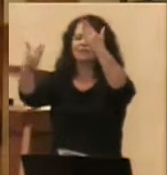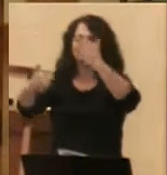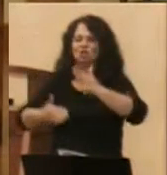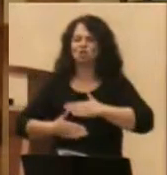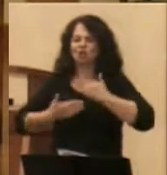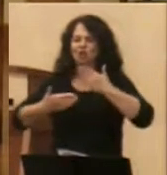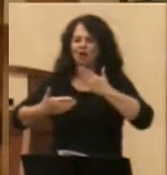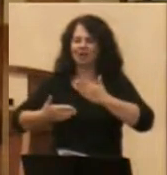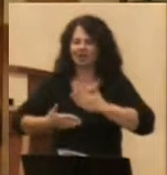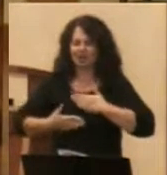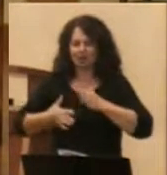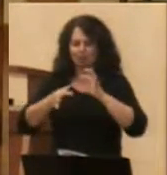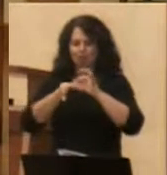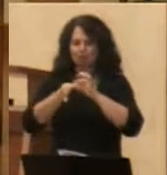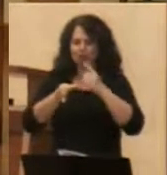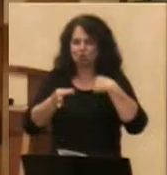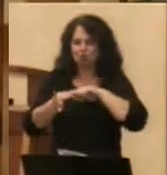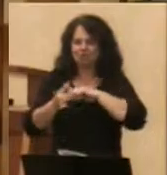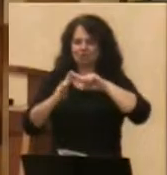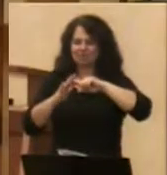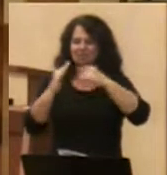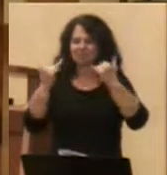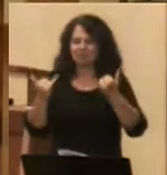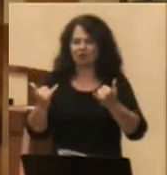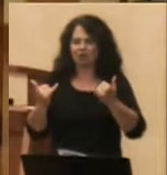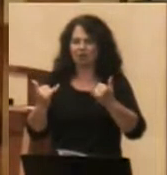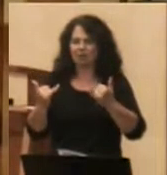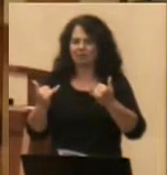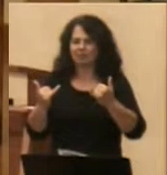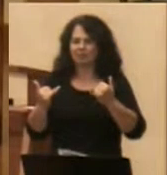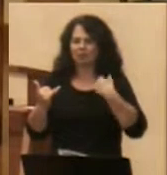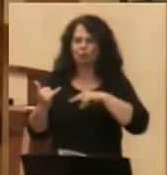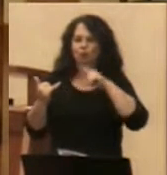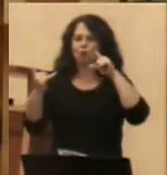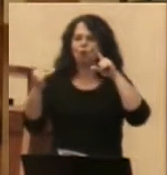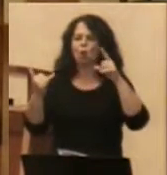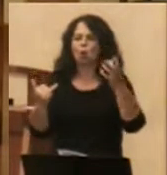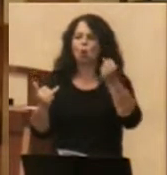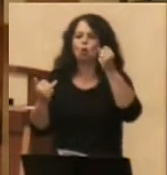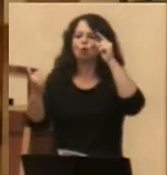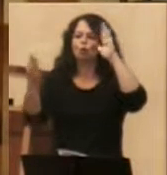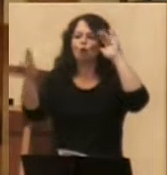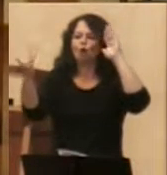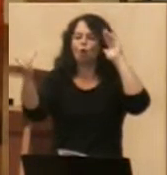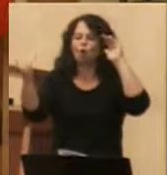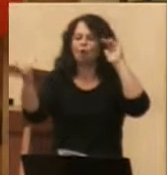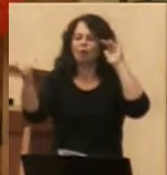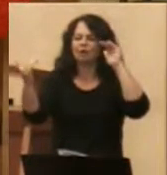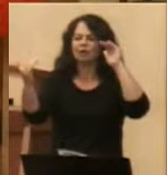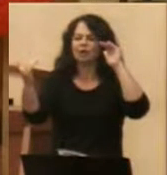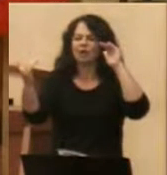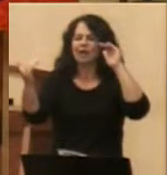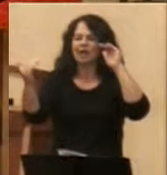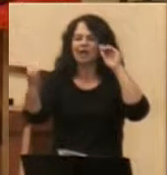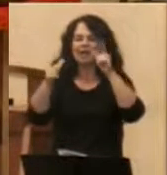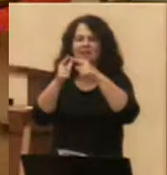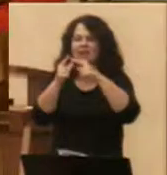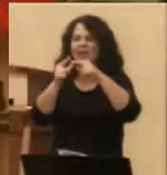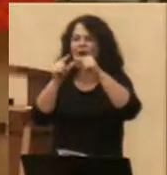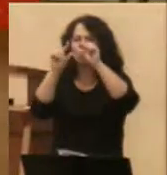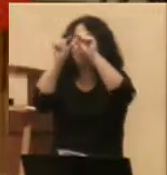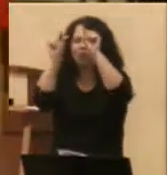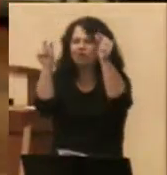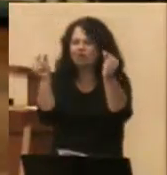that begins right now, but we hold in hope in blue. And that surrounding it all is an